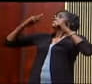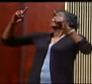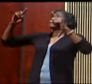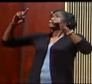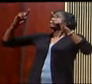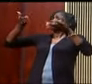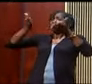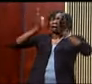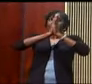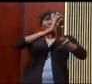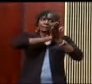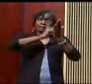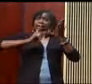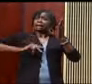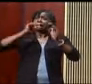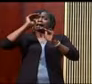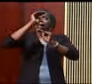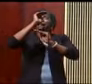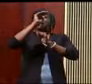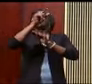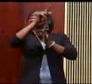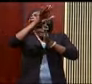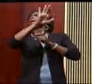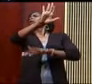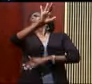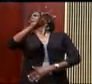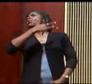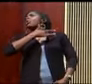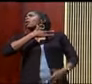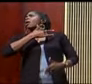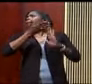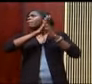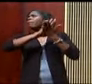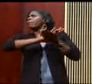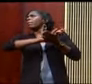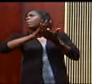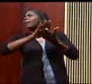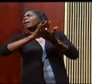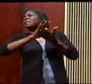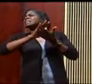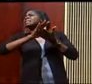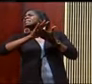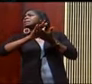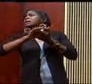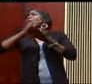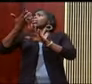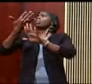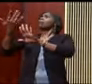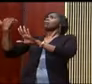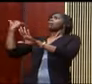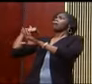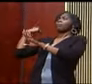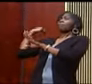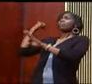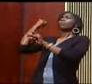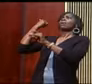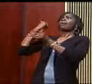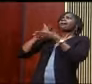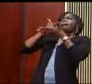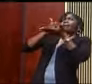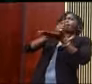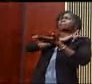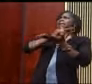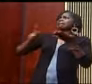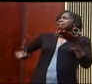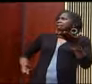me. Put it into his heart to be kind to me. In those days, I was the king's cupbearer. Look again